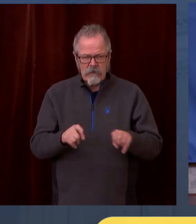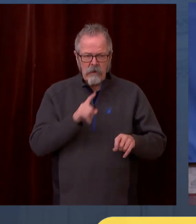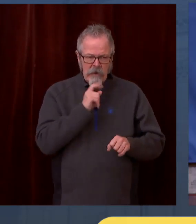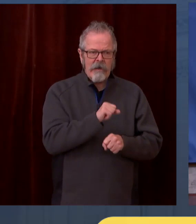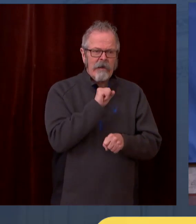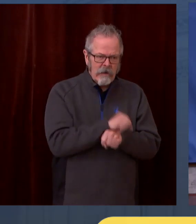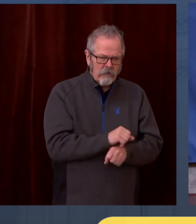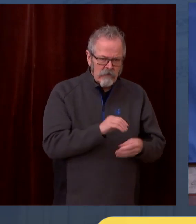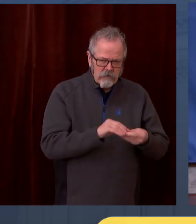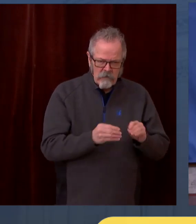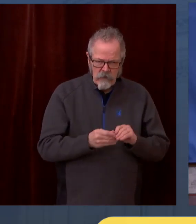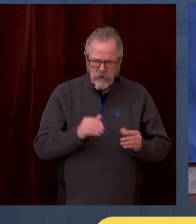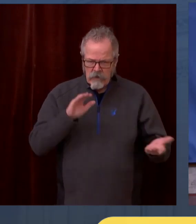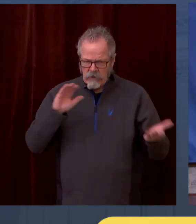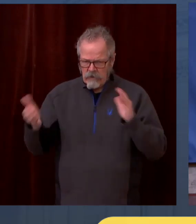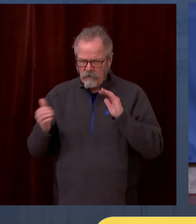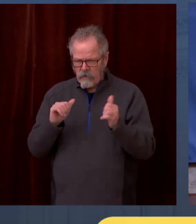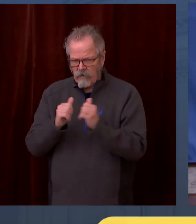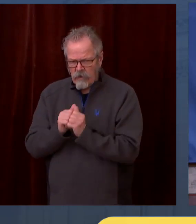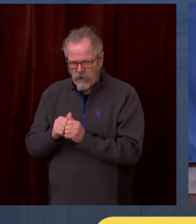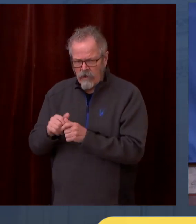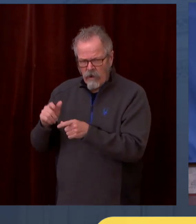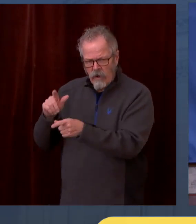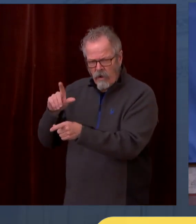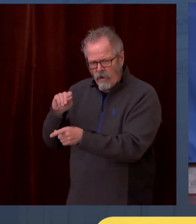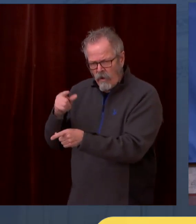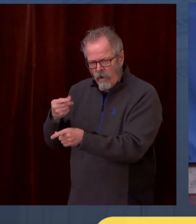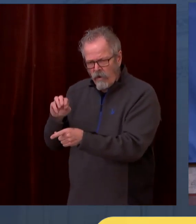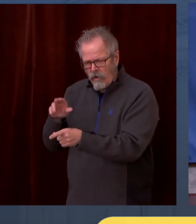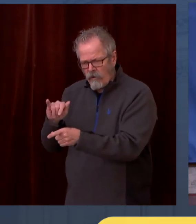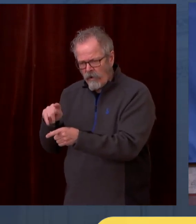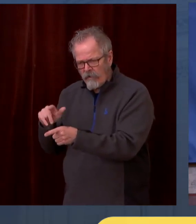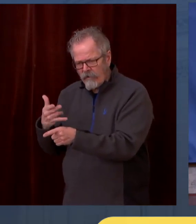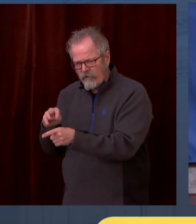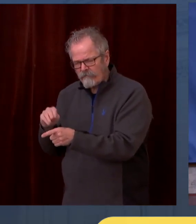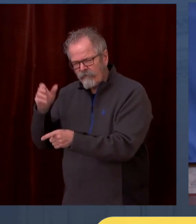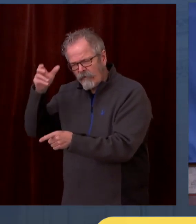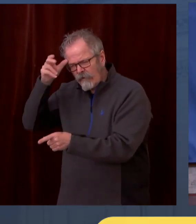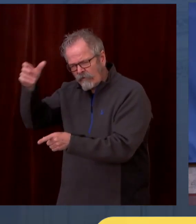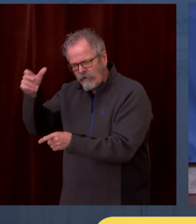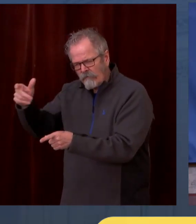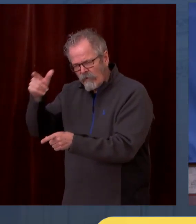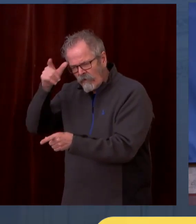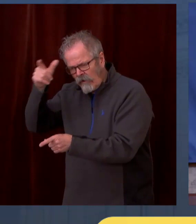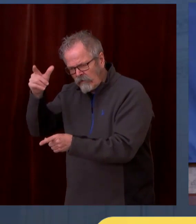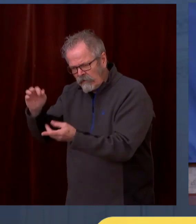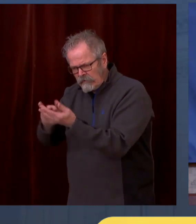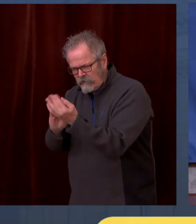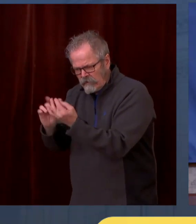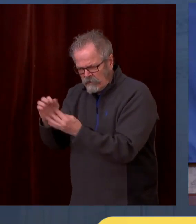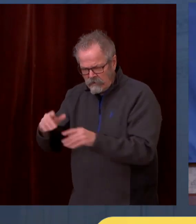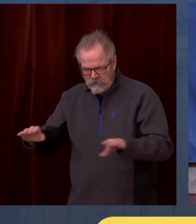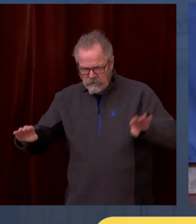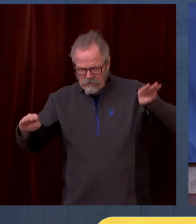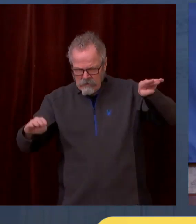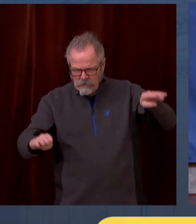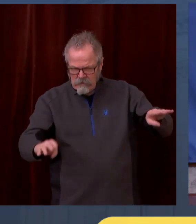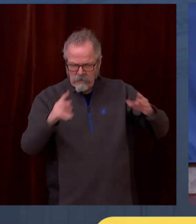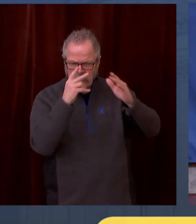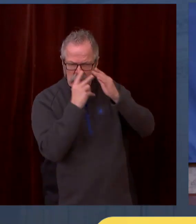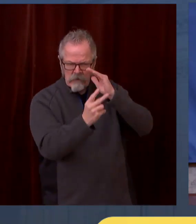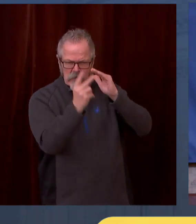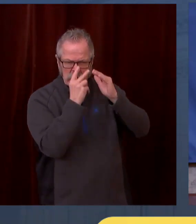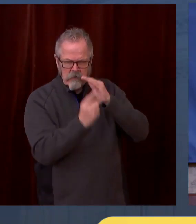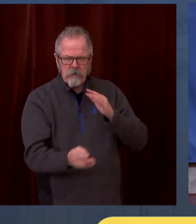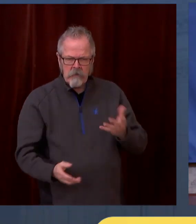We then look at all of the international science that comes in on a daily basis about the efficacy of the vaccines